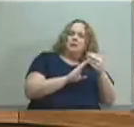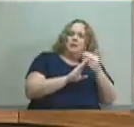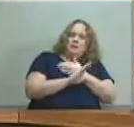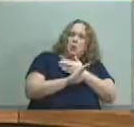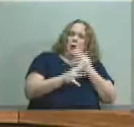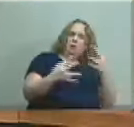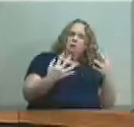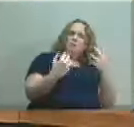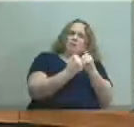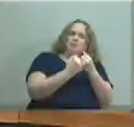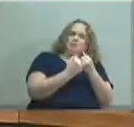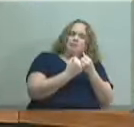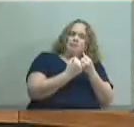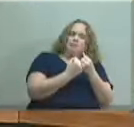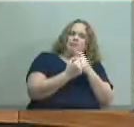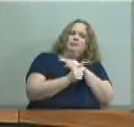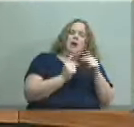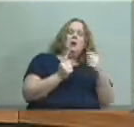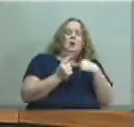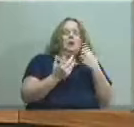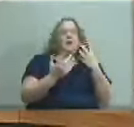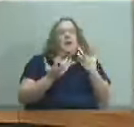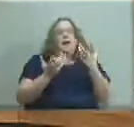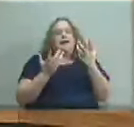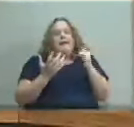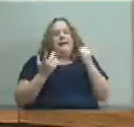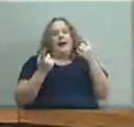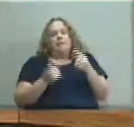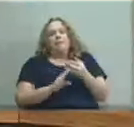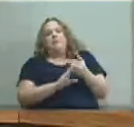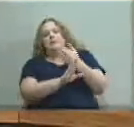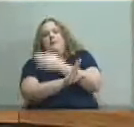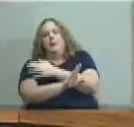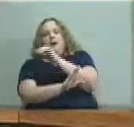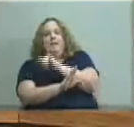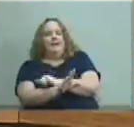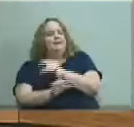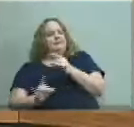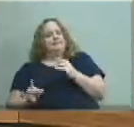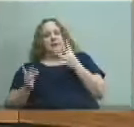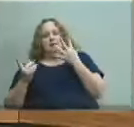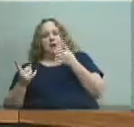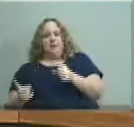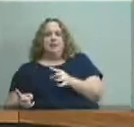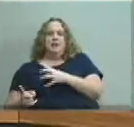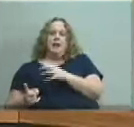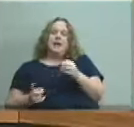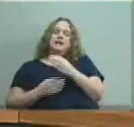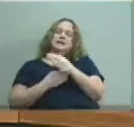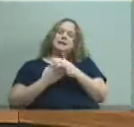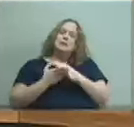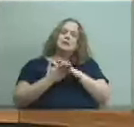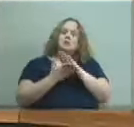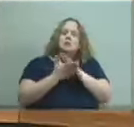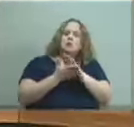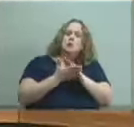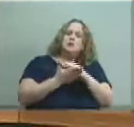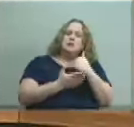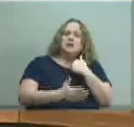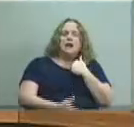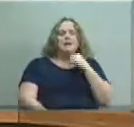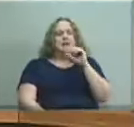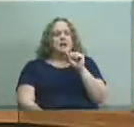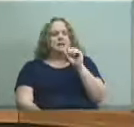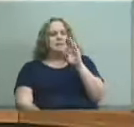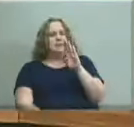that you know as much as i talk about sbdms and in particular this issue there are schools that have very good sbdms and they're you know they're performing